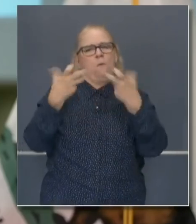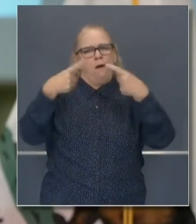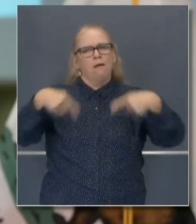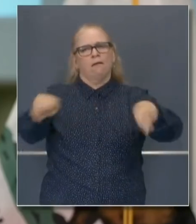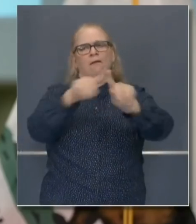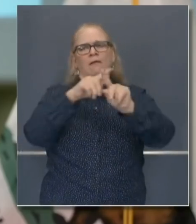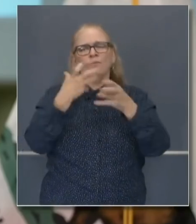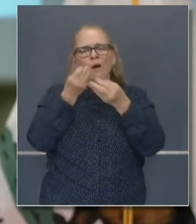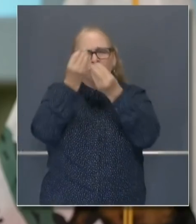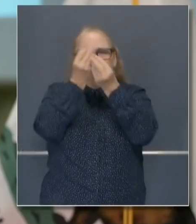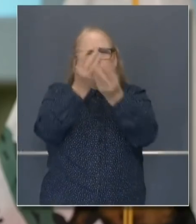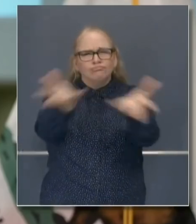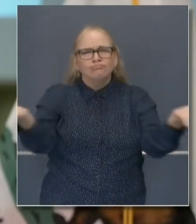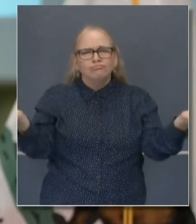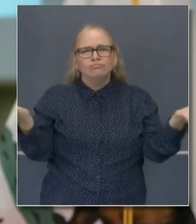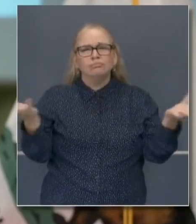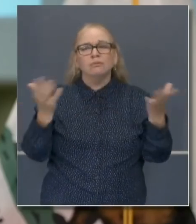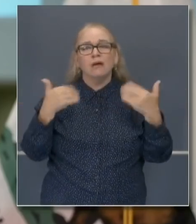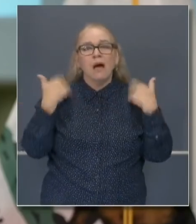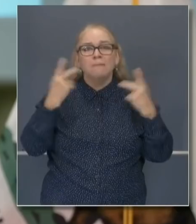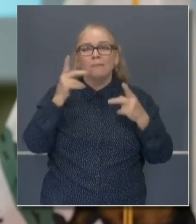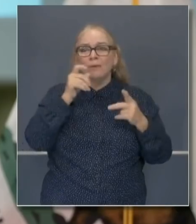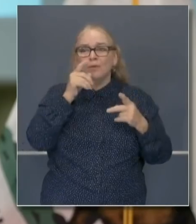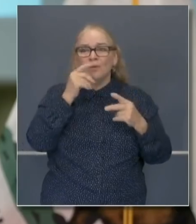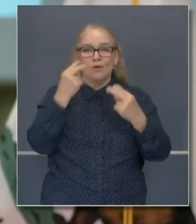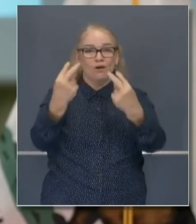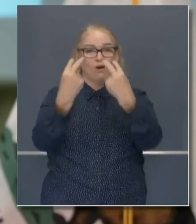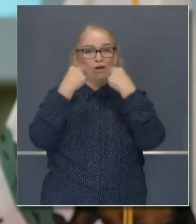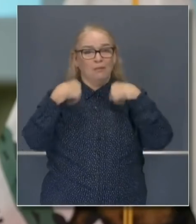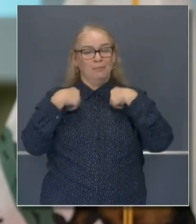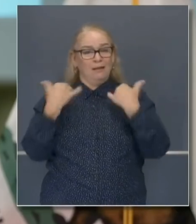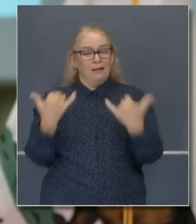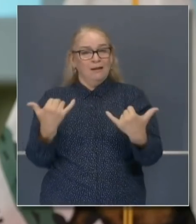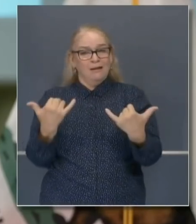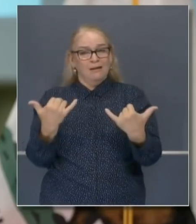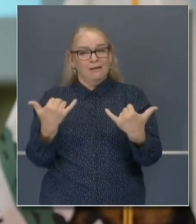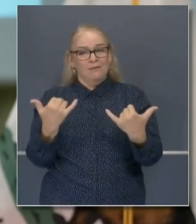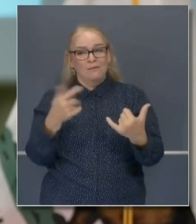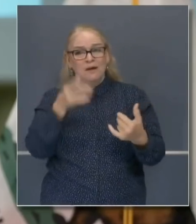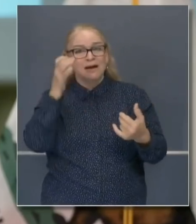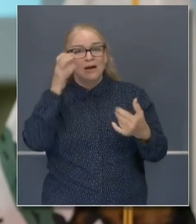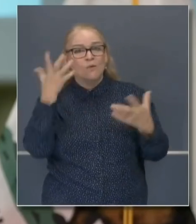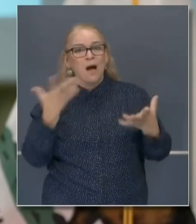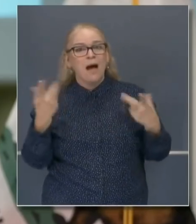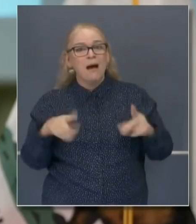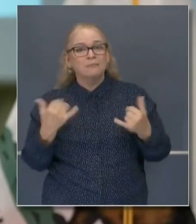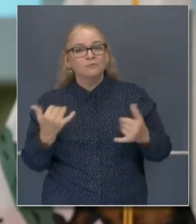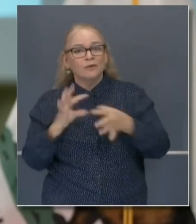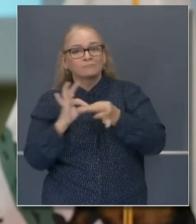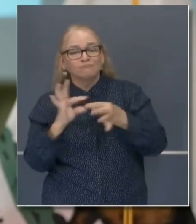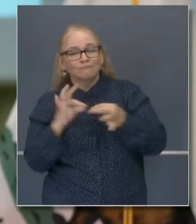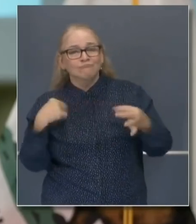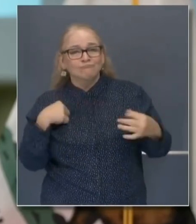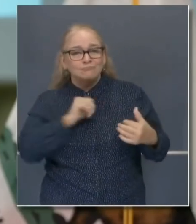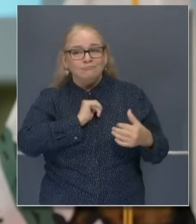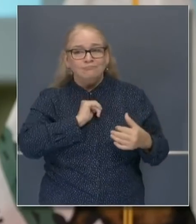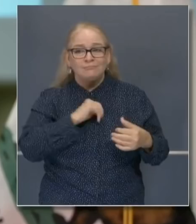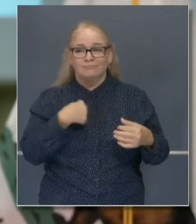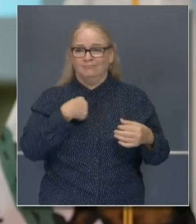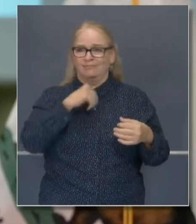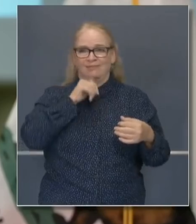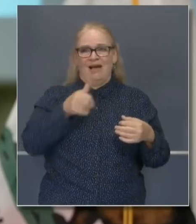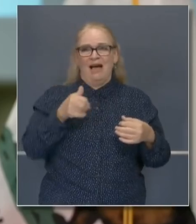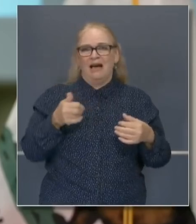today to those young people who may be watching and those who may hear about what has transpired here, that I am not here